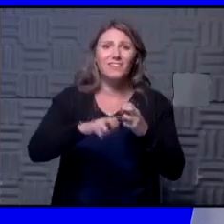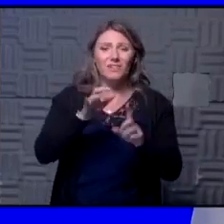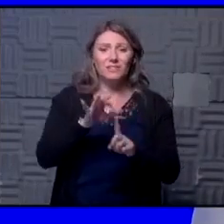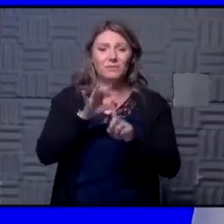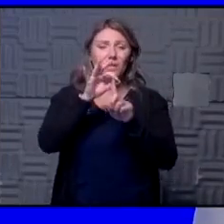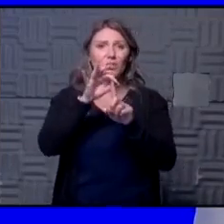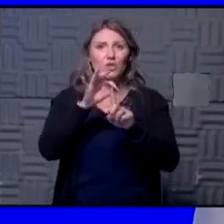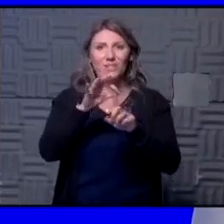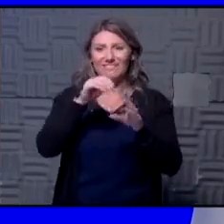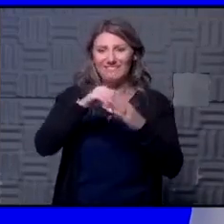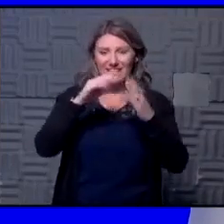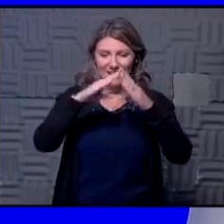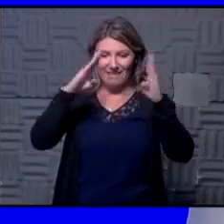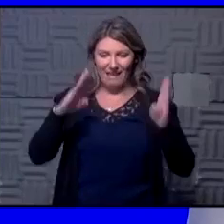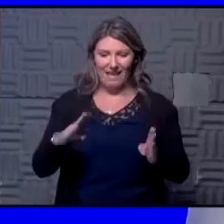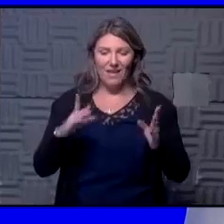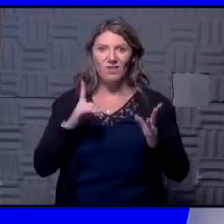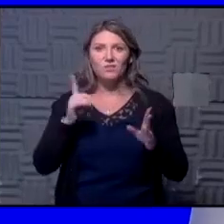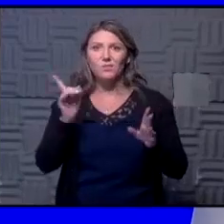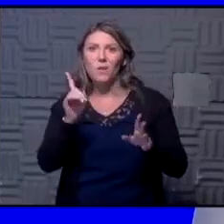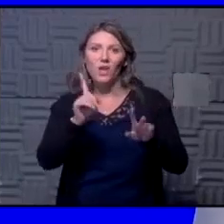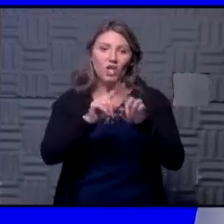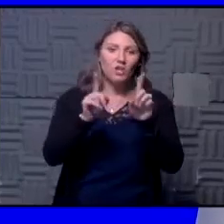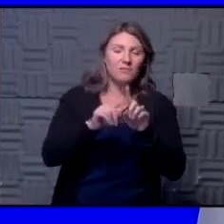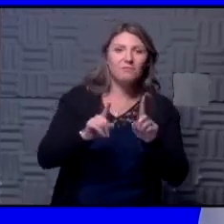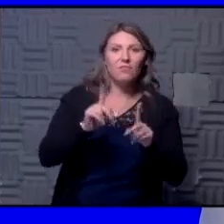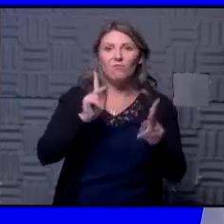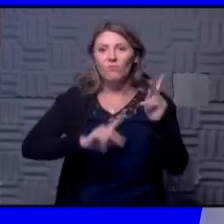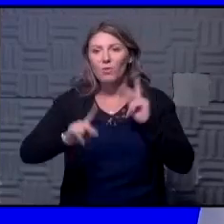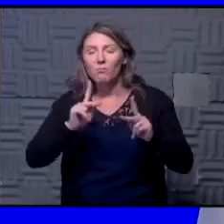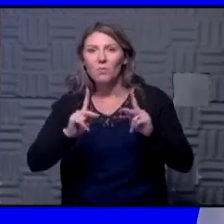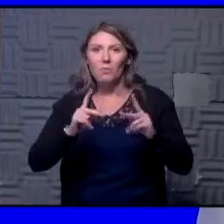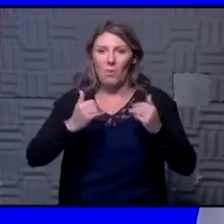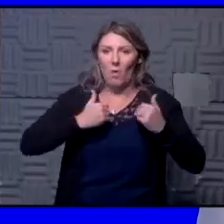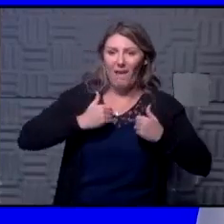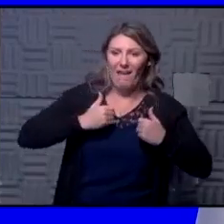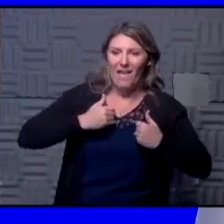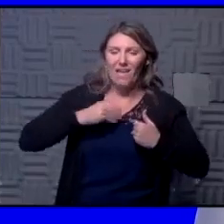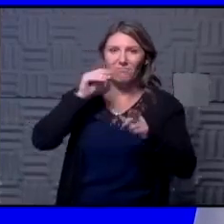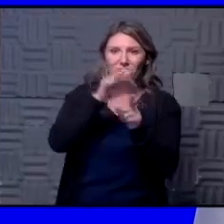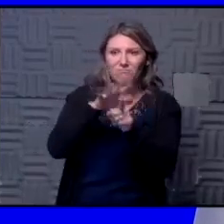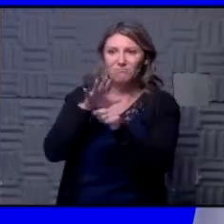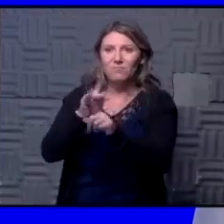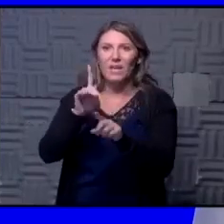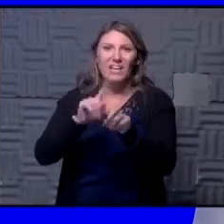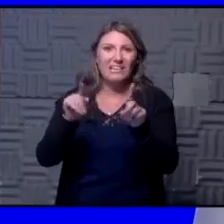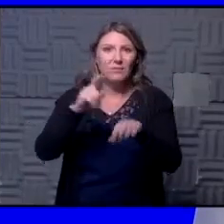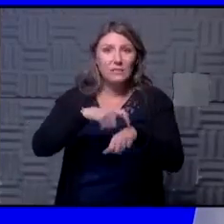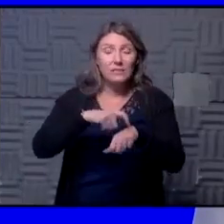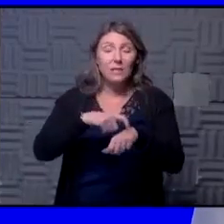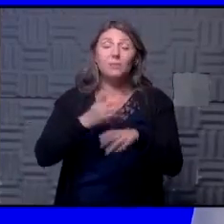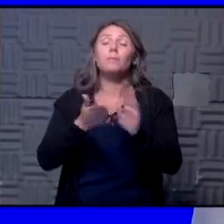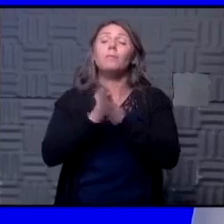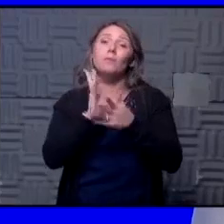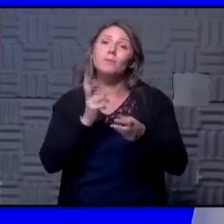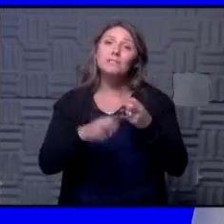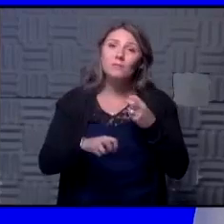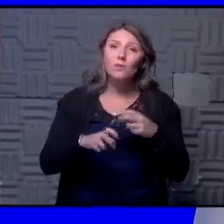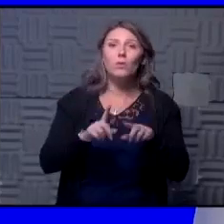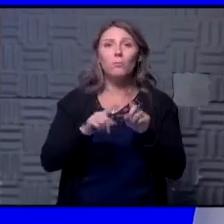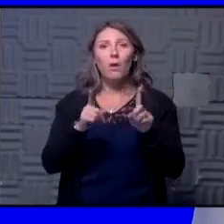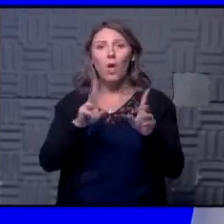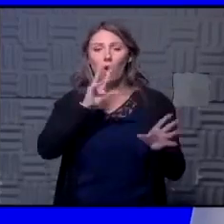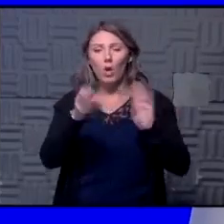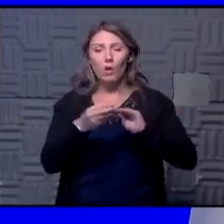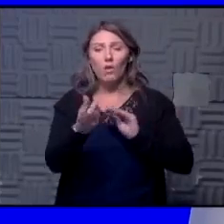talked about in the household where you may have different people presenting at different times so it does get very very difficult but overall